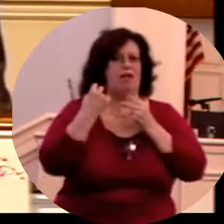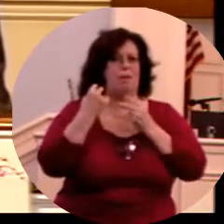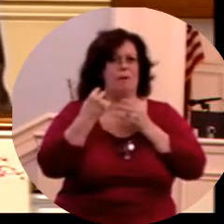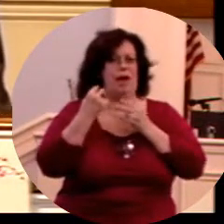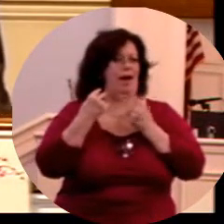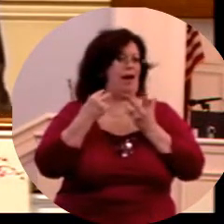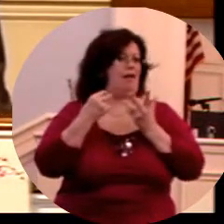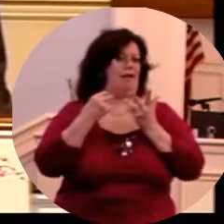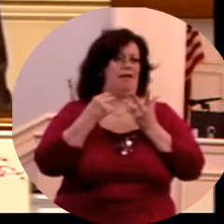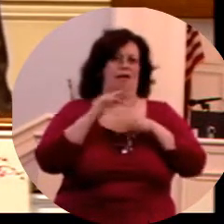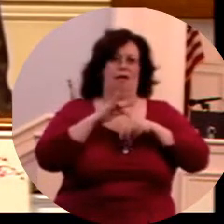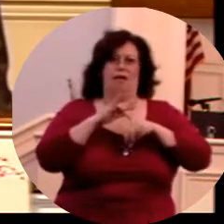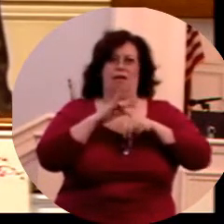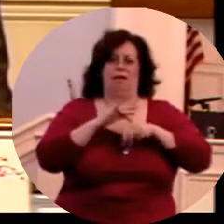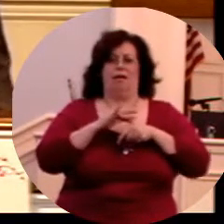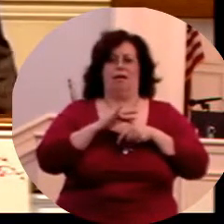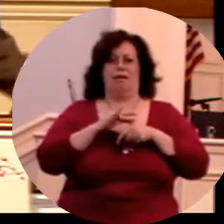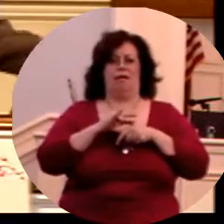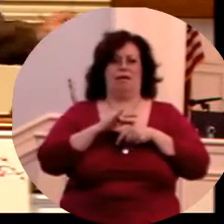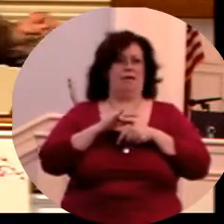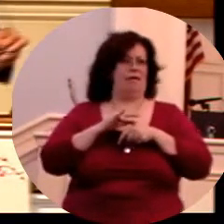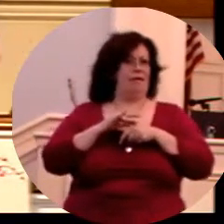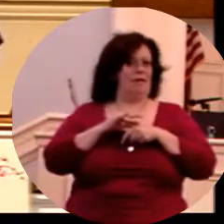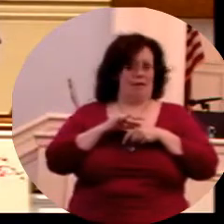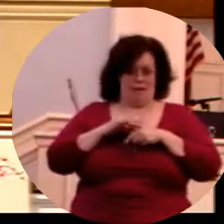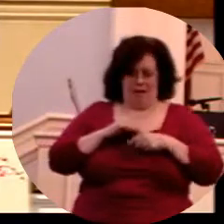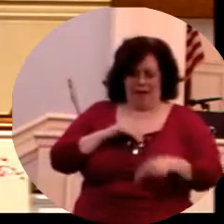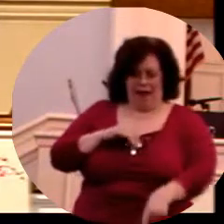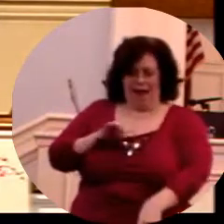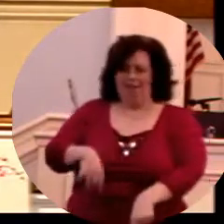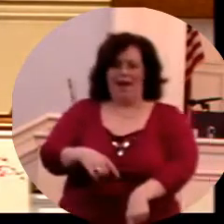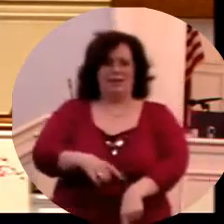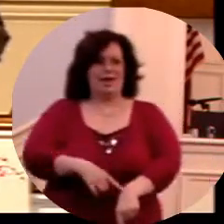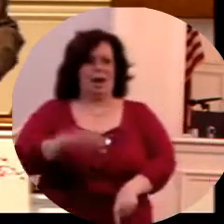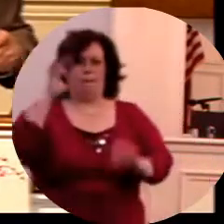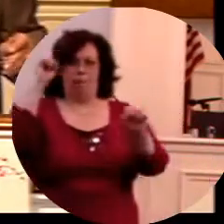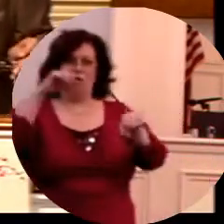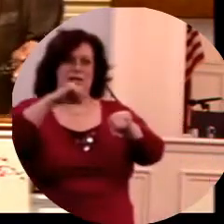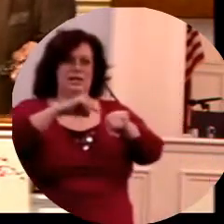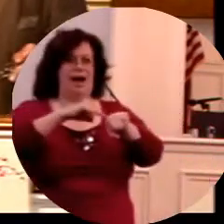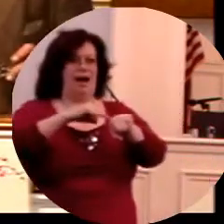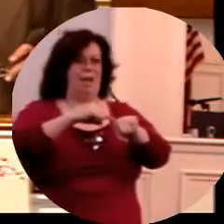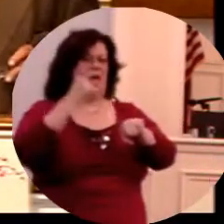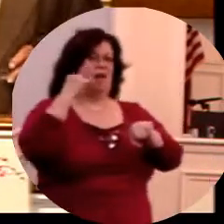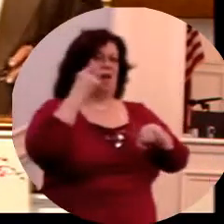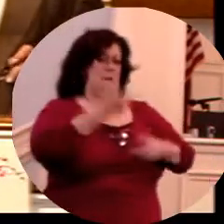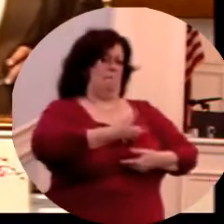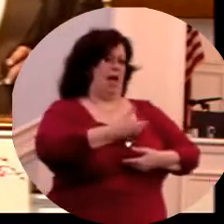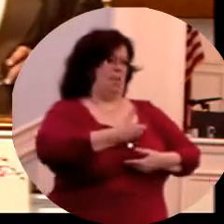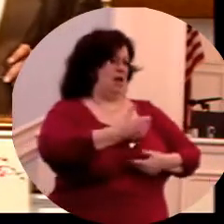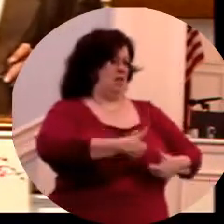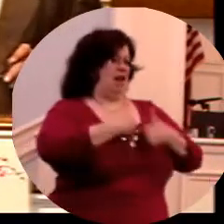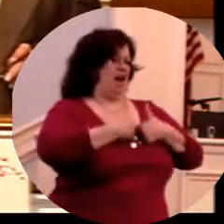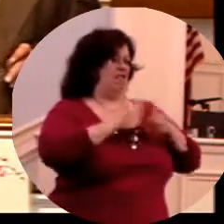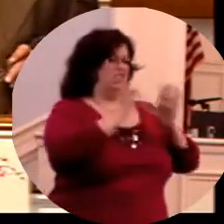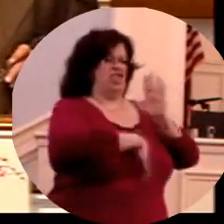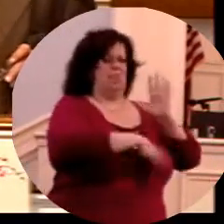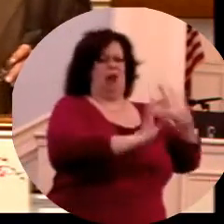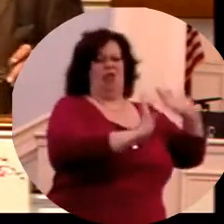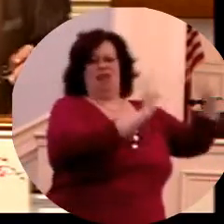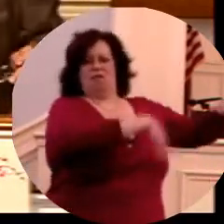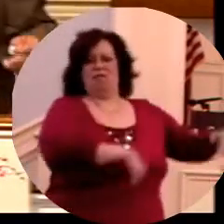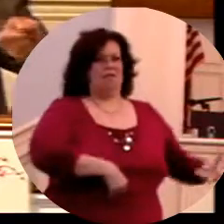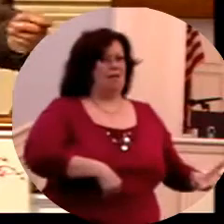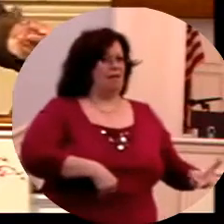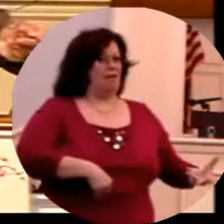What about that? You know what? Life was cheap in the days of Moses. Life is cheap today. We're